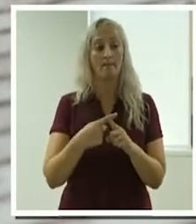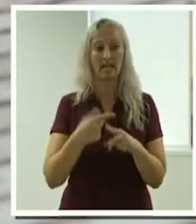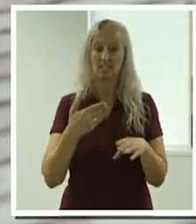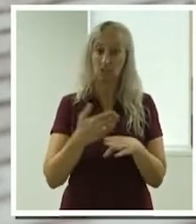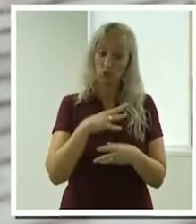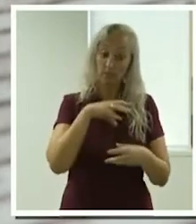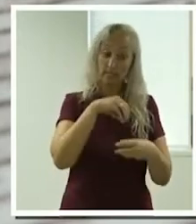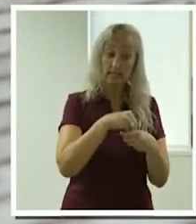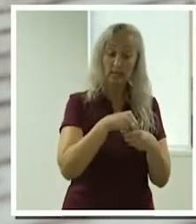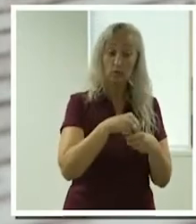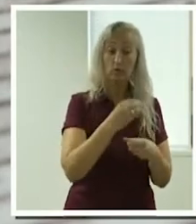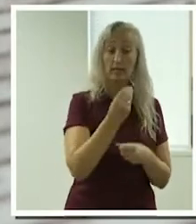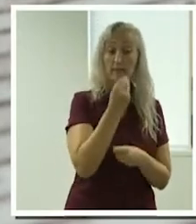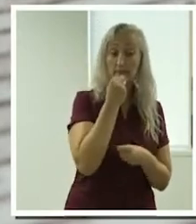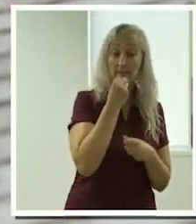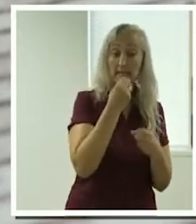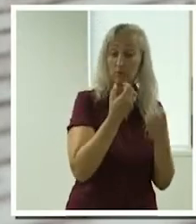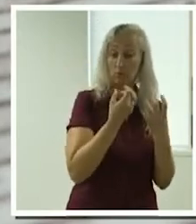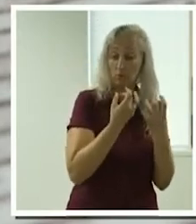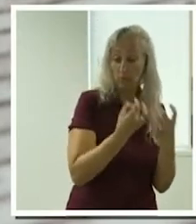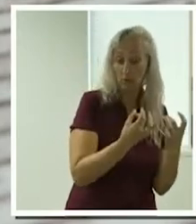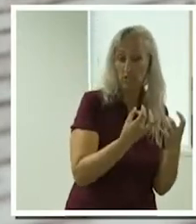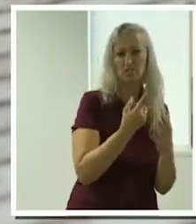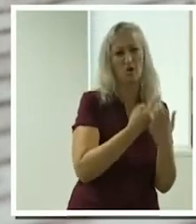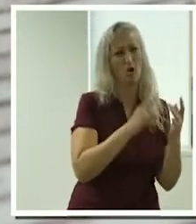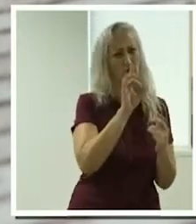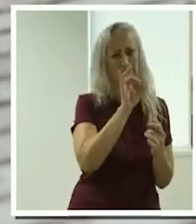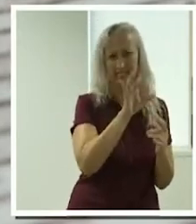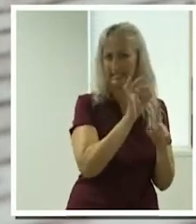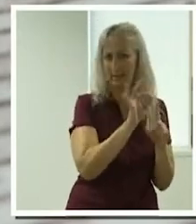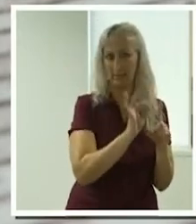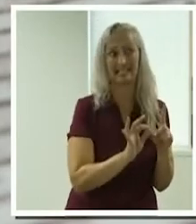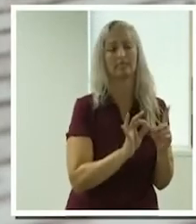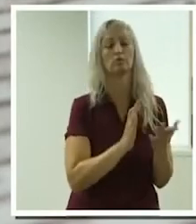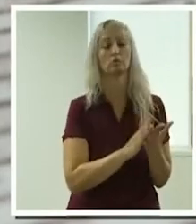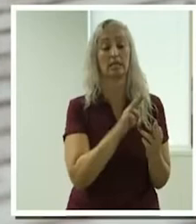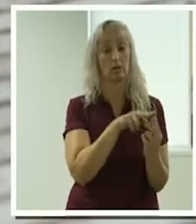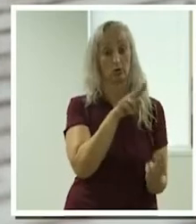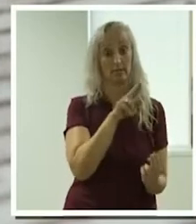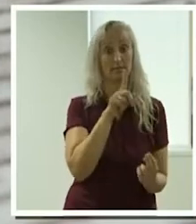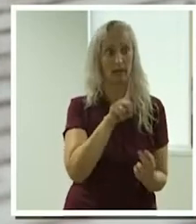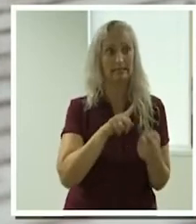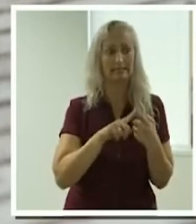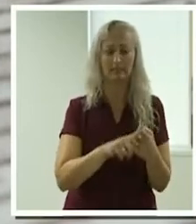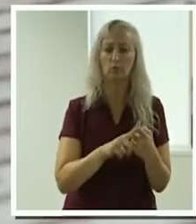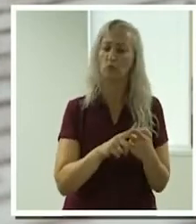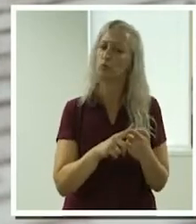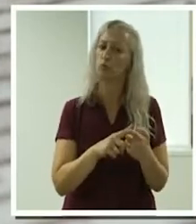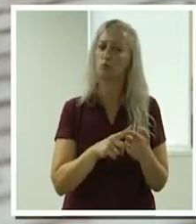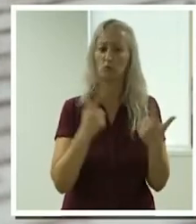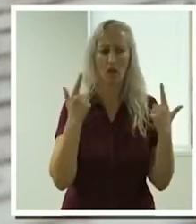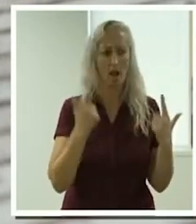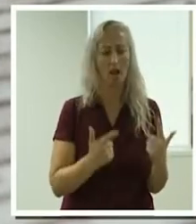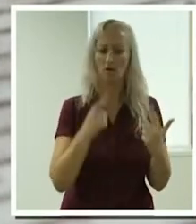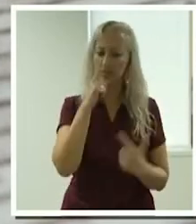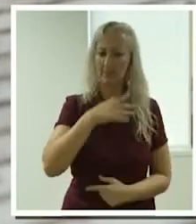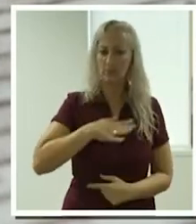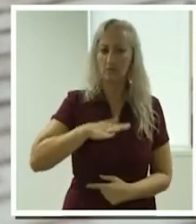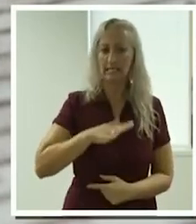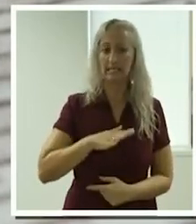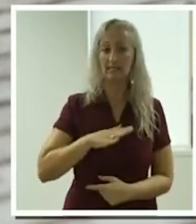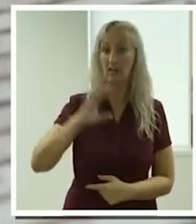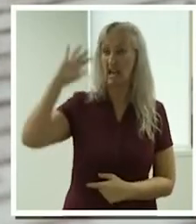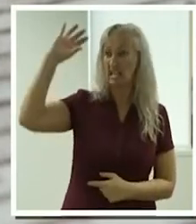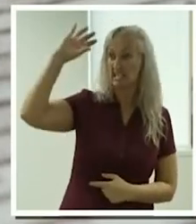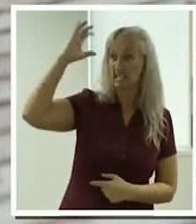shopping grew by only 10%. So personal care is very much in demand. And also examples where demand in aged care on the Sunshine Coast has